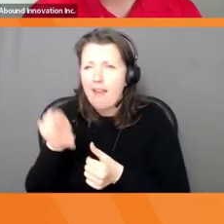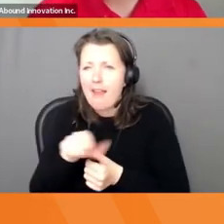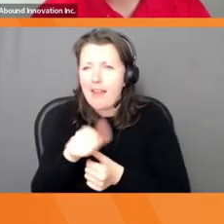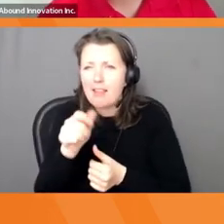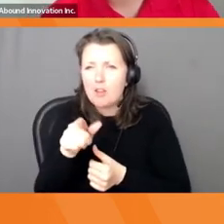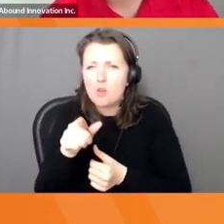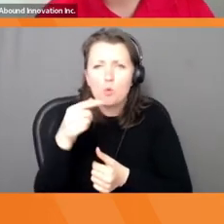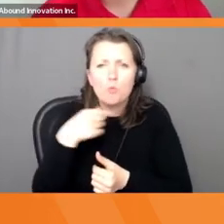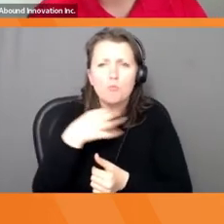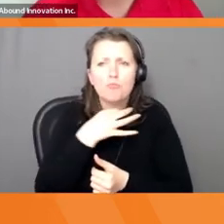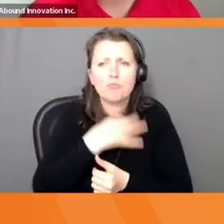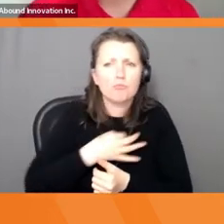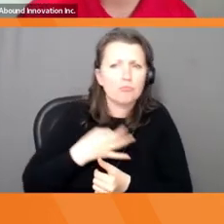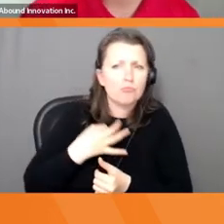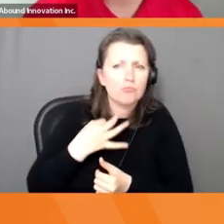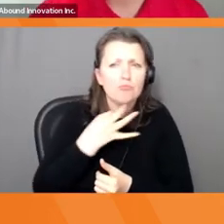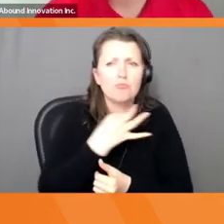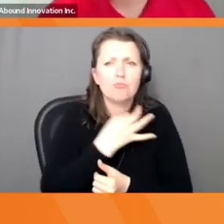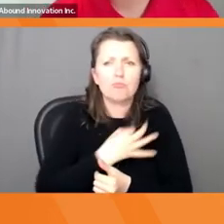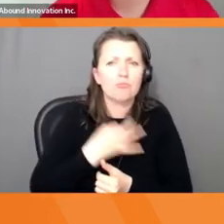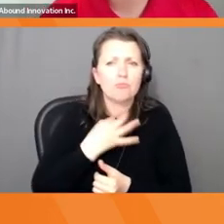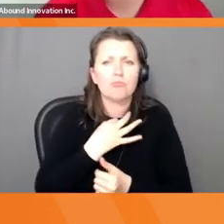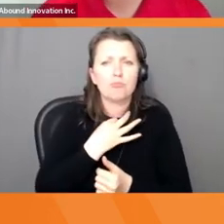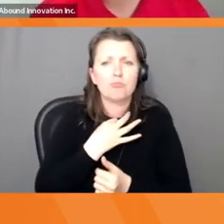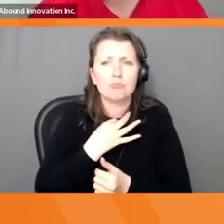anything else that you're noticing?